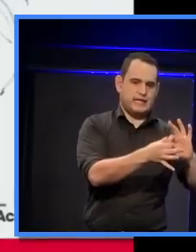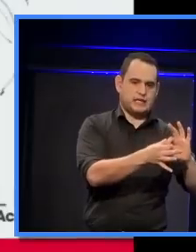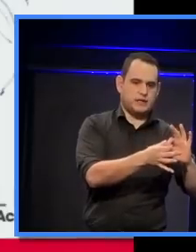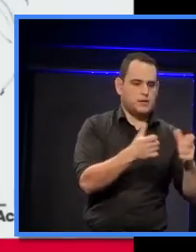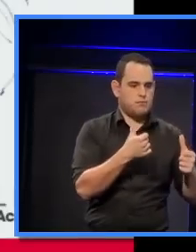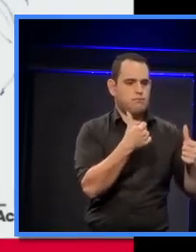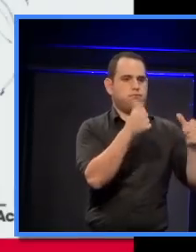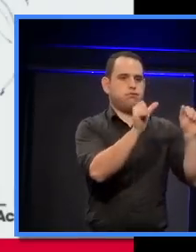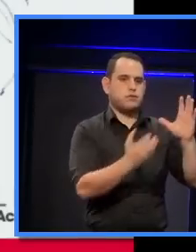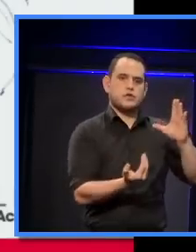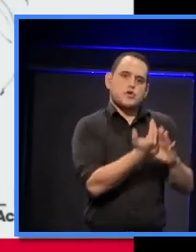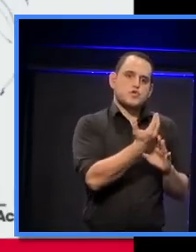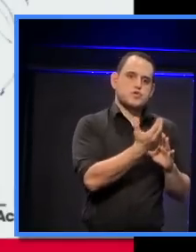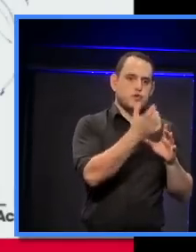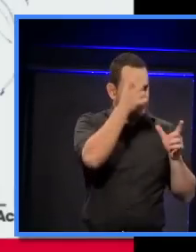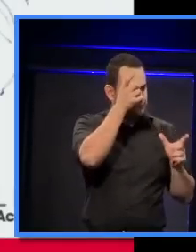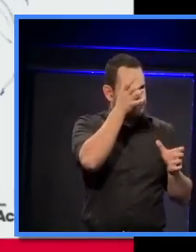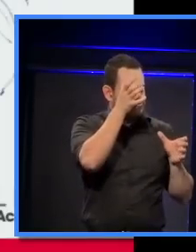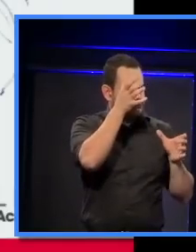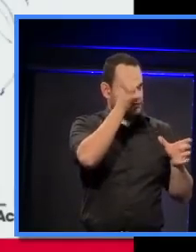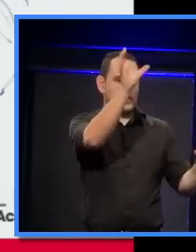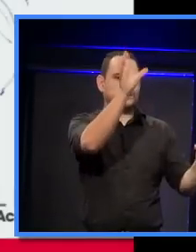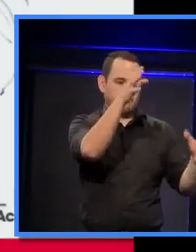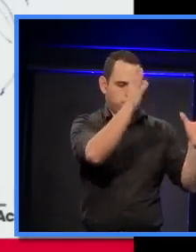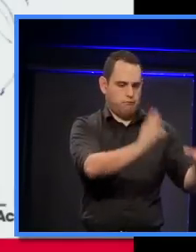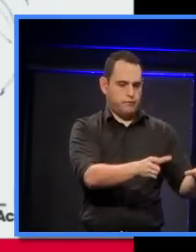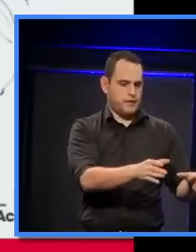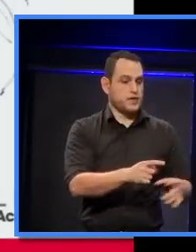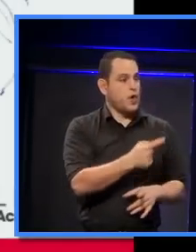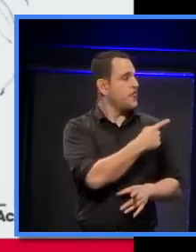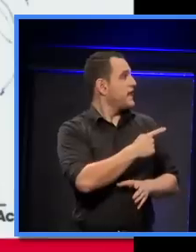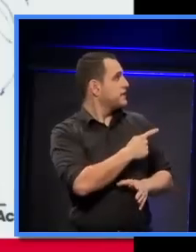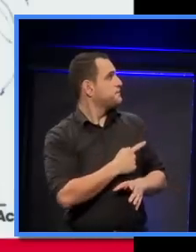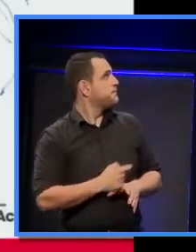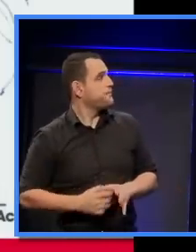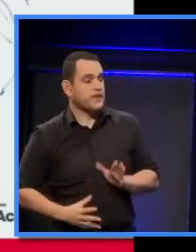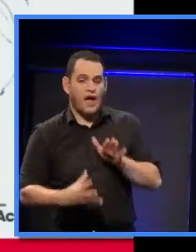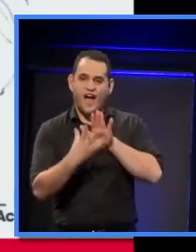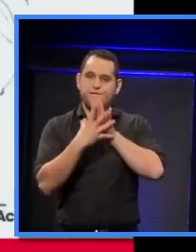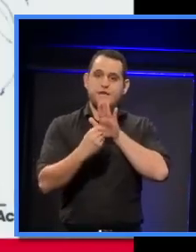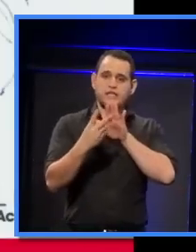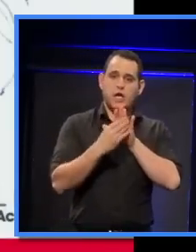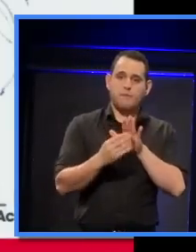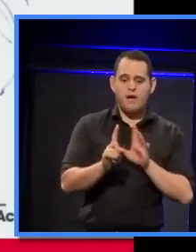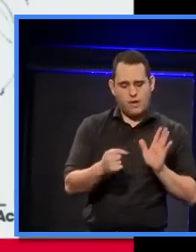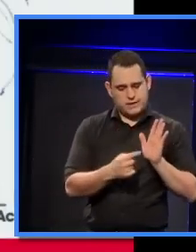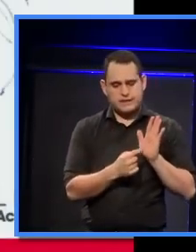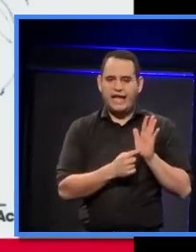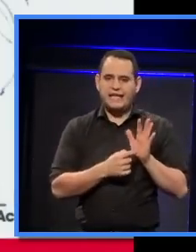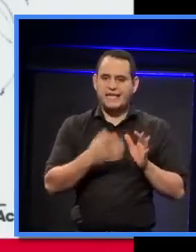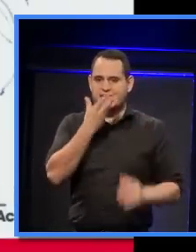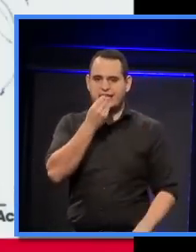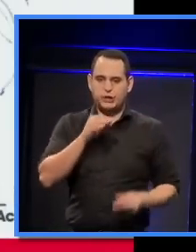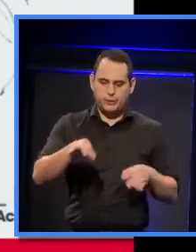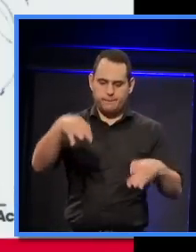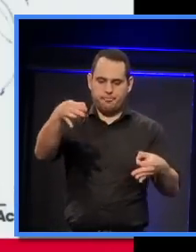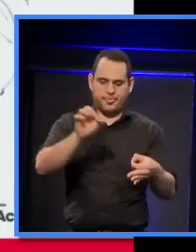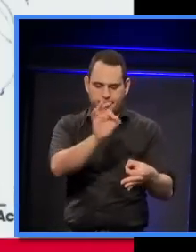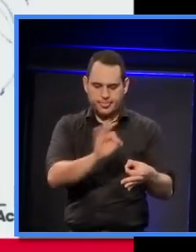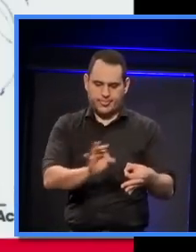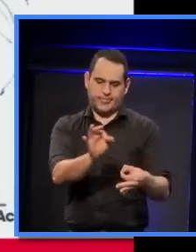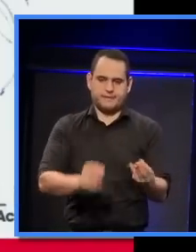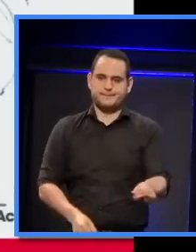concept. And this is a photocopy of a serviette that he worked on with me over breakfast. And